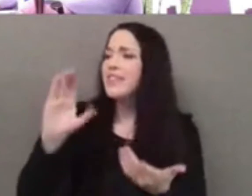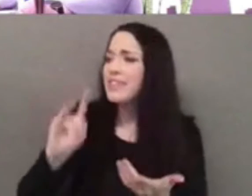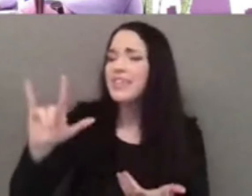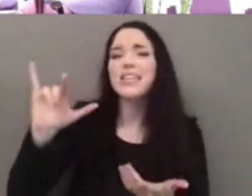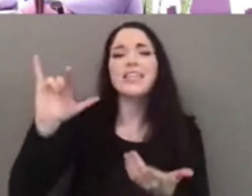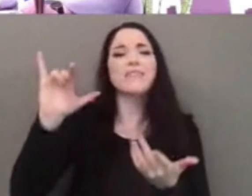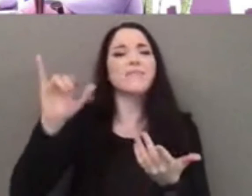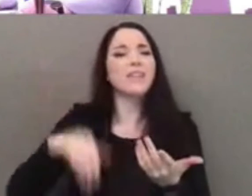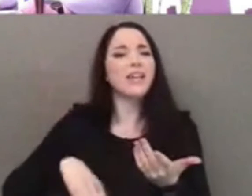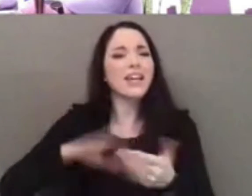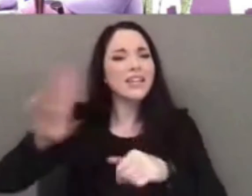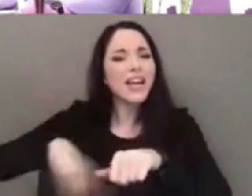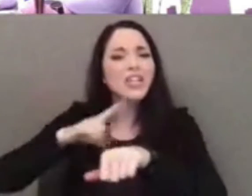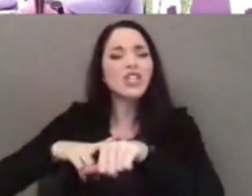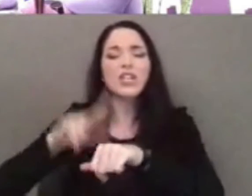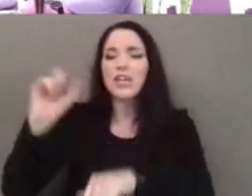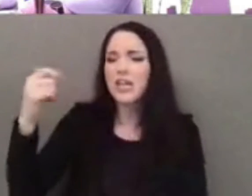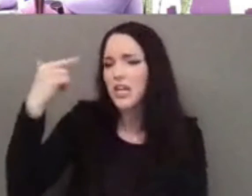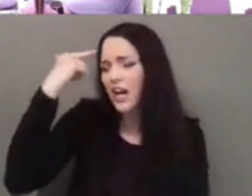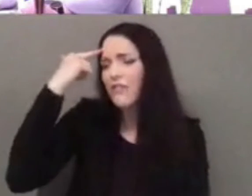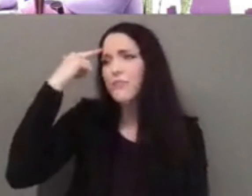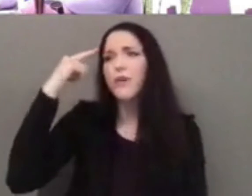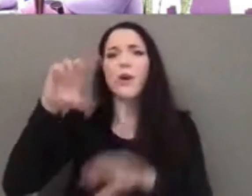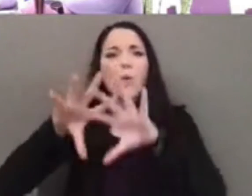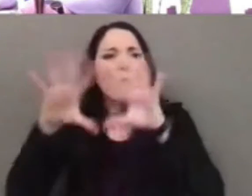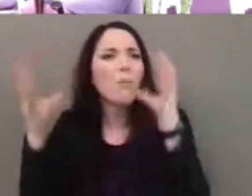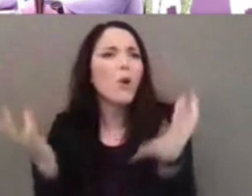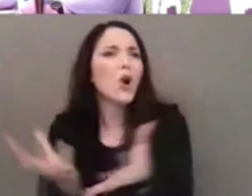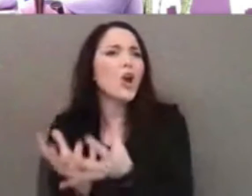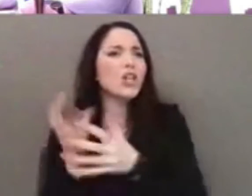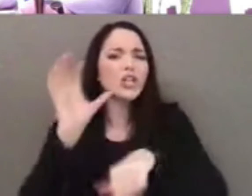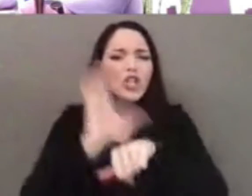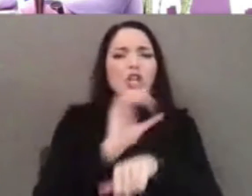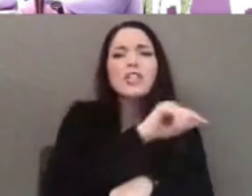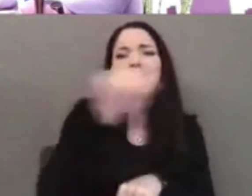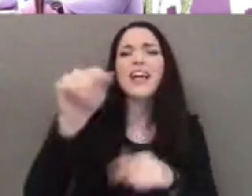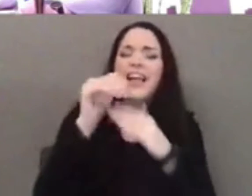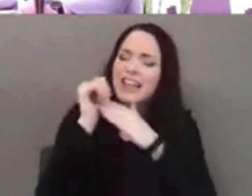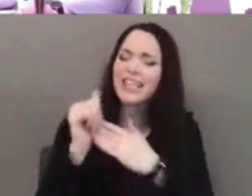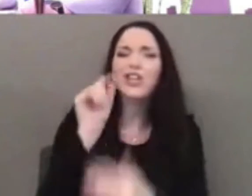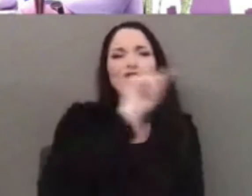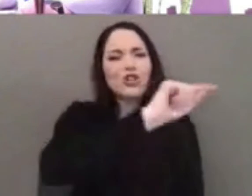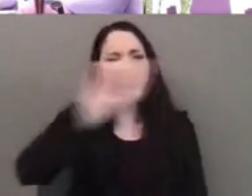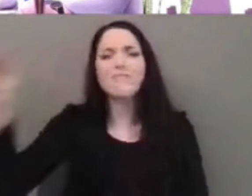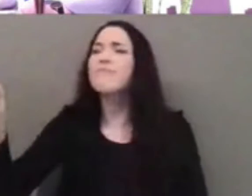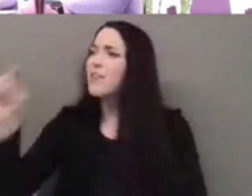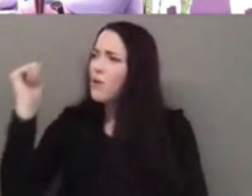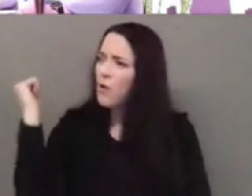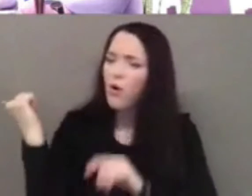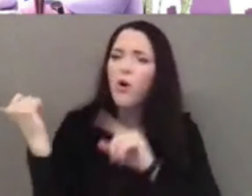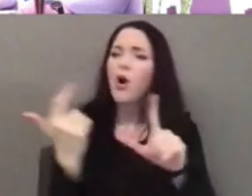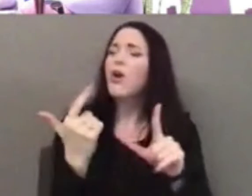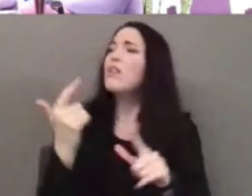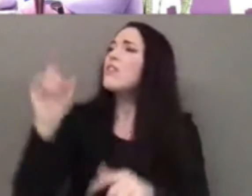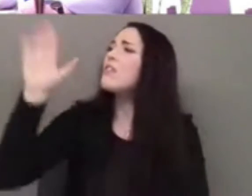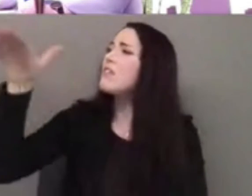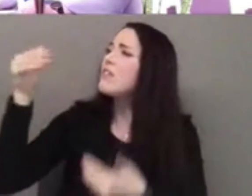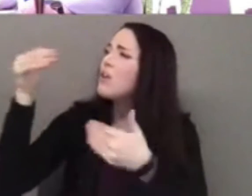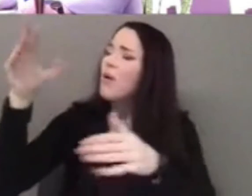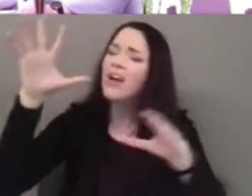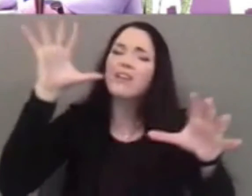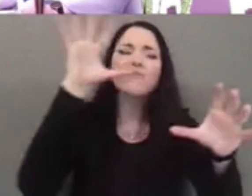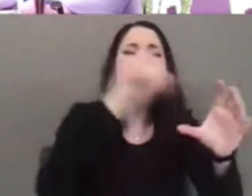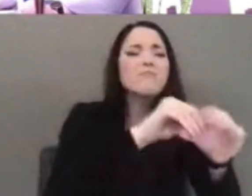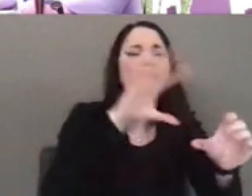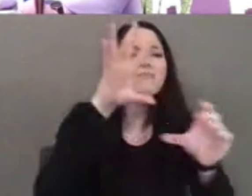In our world, oh God. Move in their hearts. Speak peace and love and wisdom